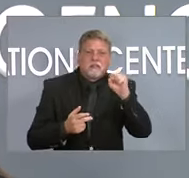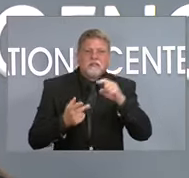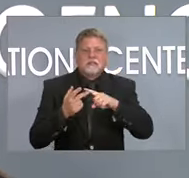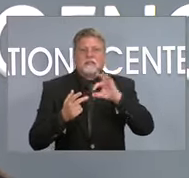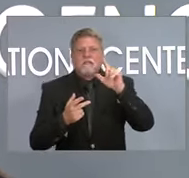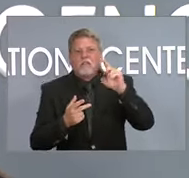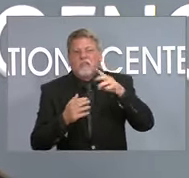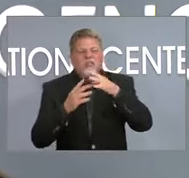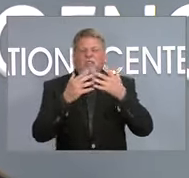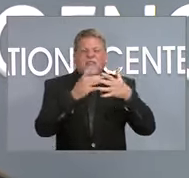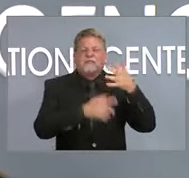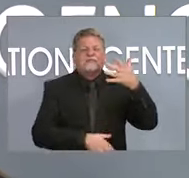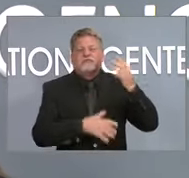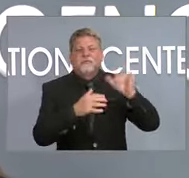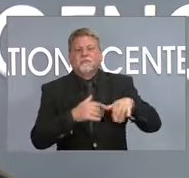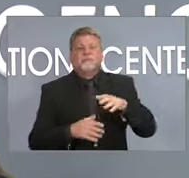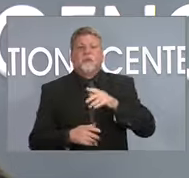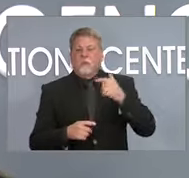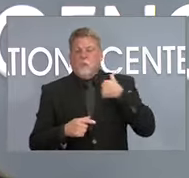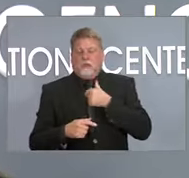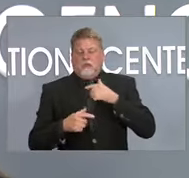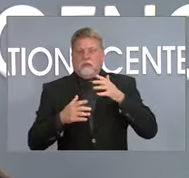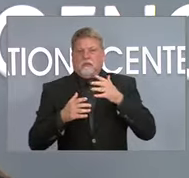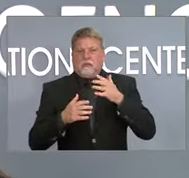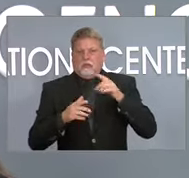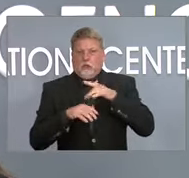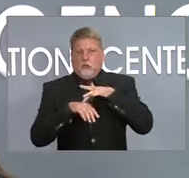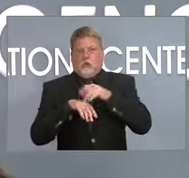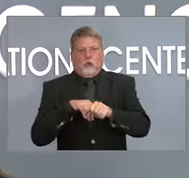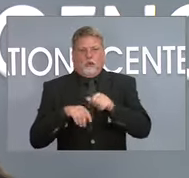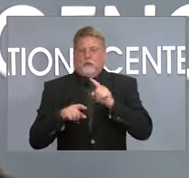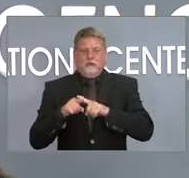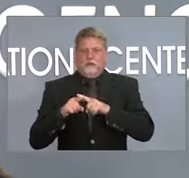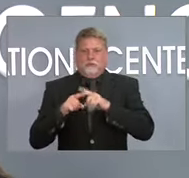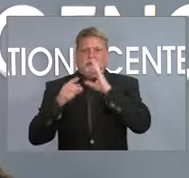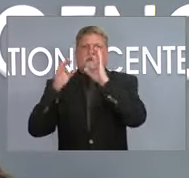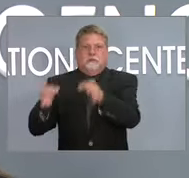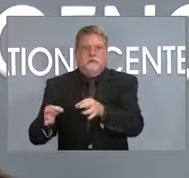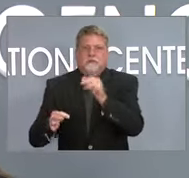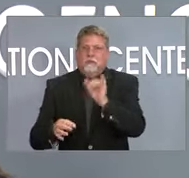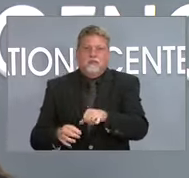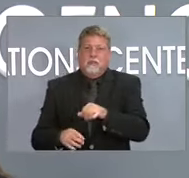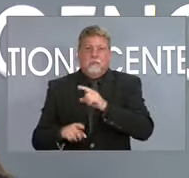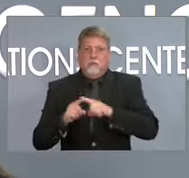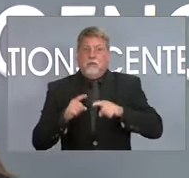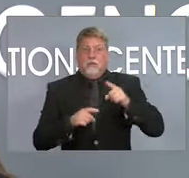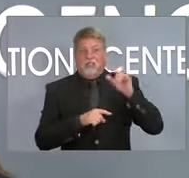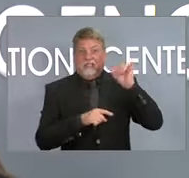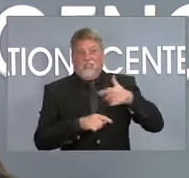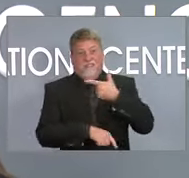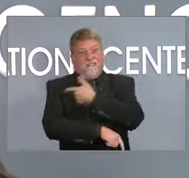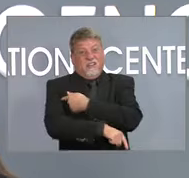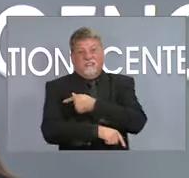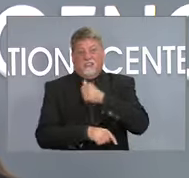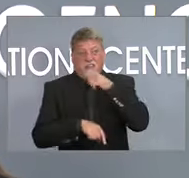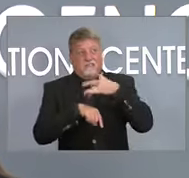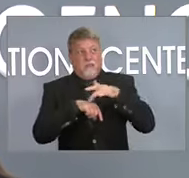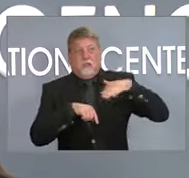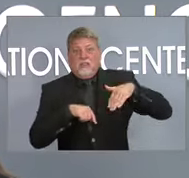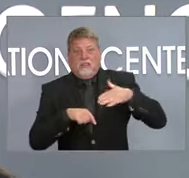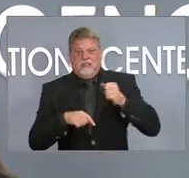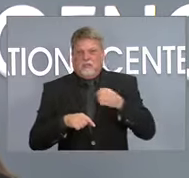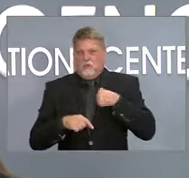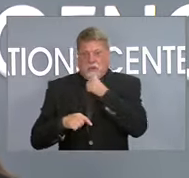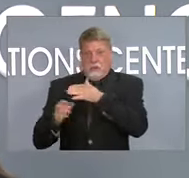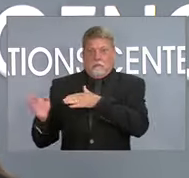available for our students. So that is the process, but obviously those vaccines are not available yet. So no plans at